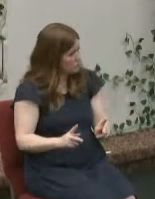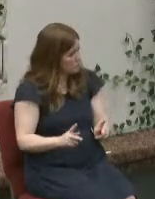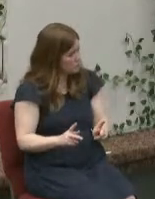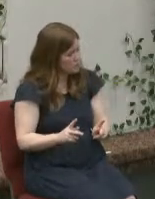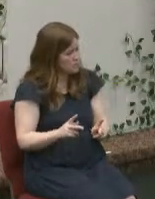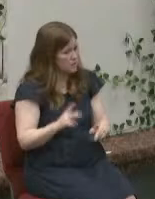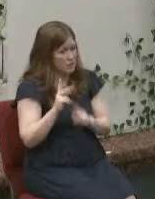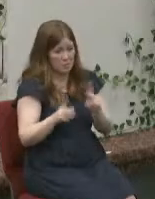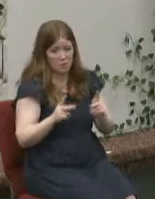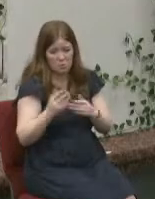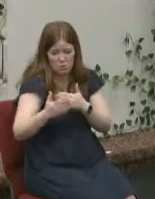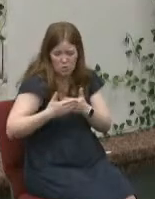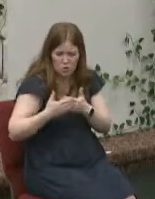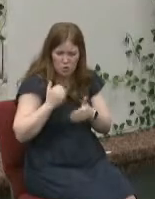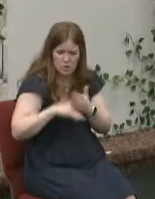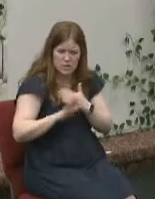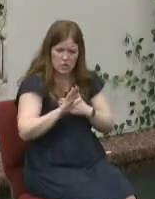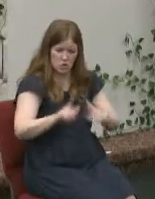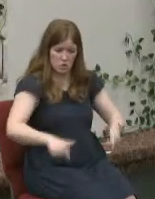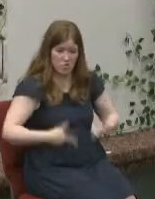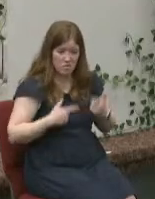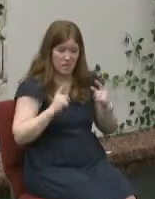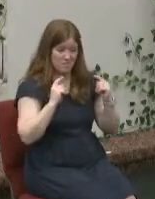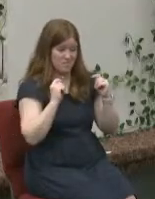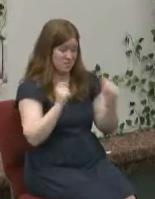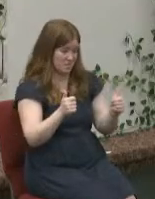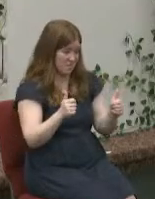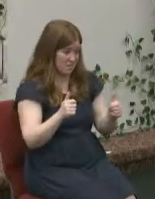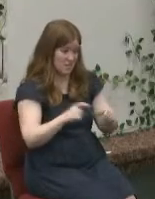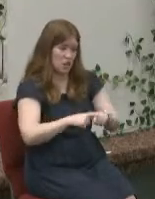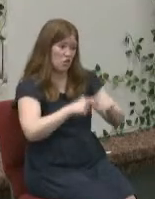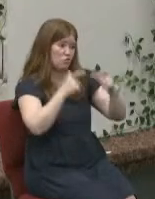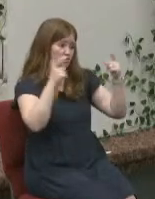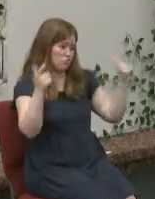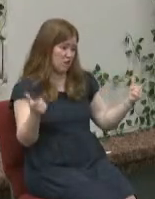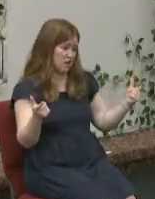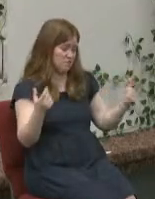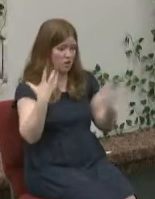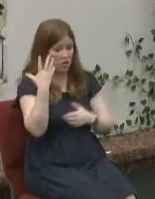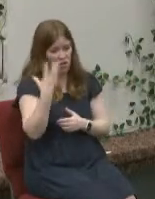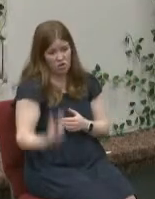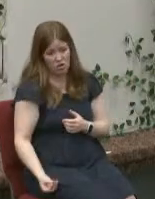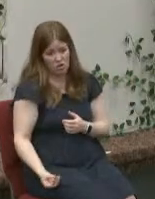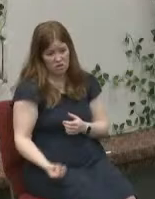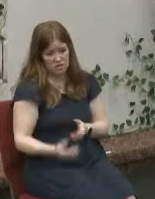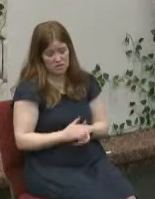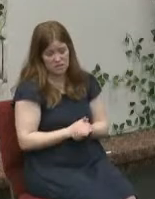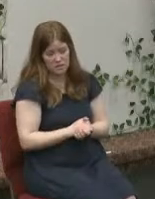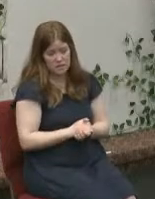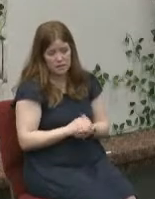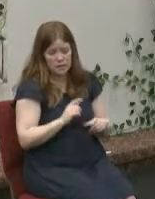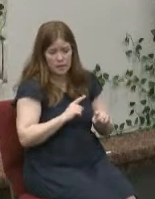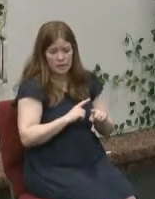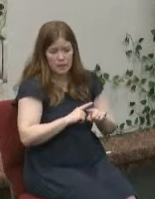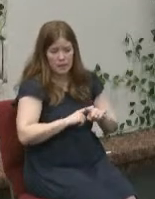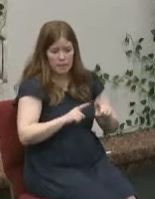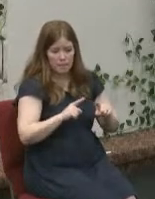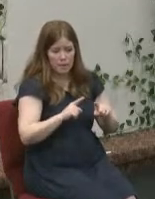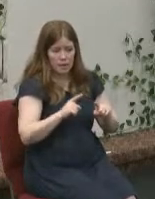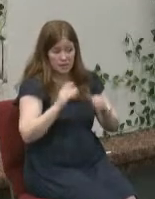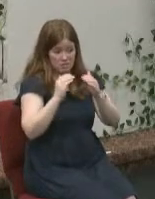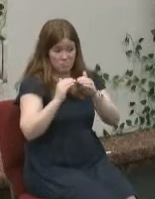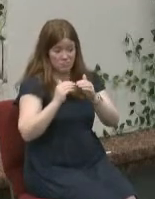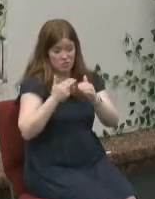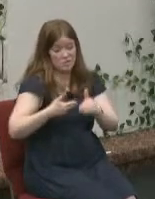near and dear to your life suddenly severely gone but the richter scale even goes